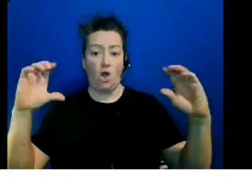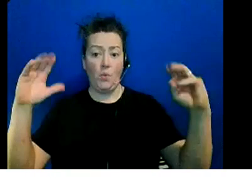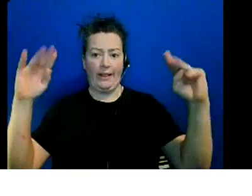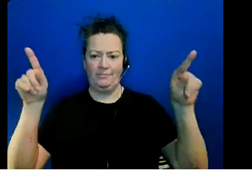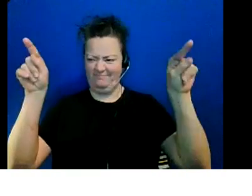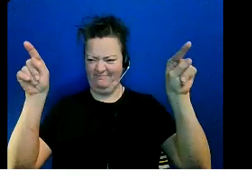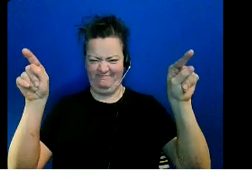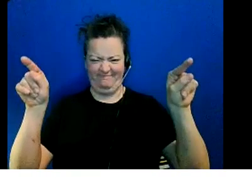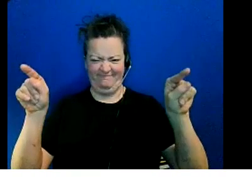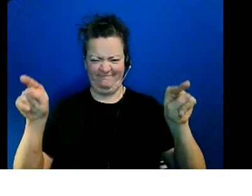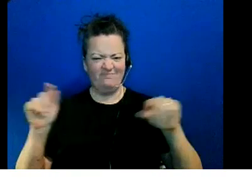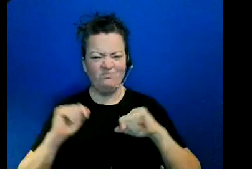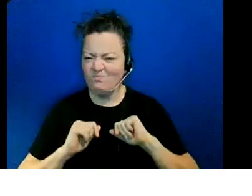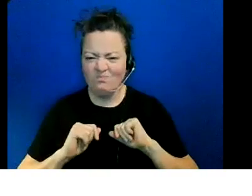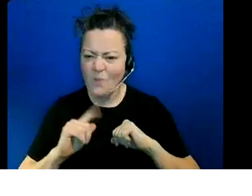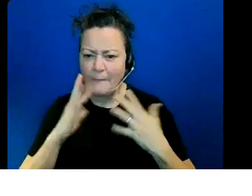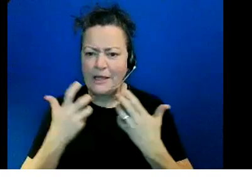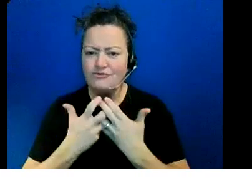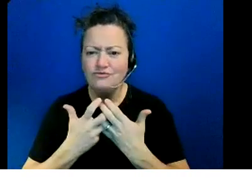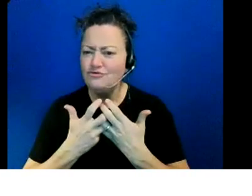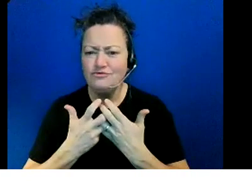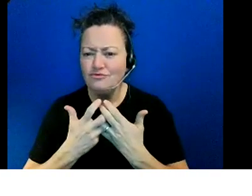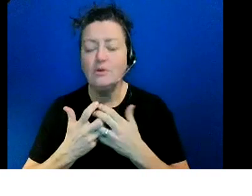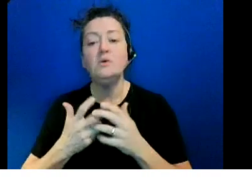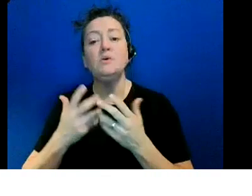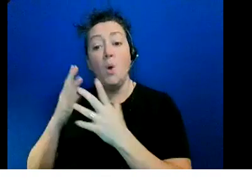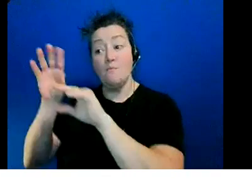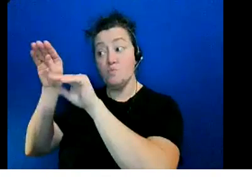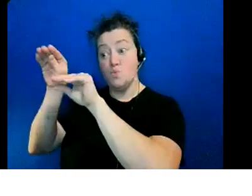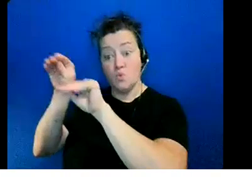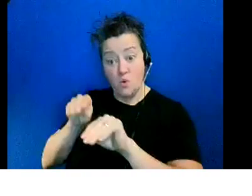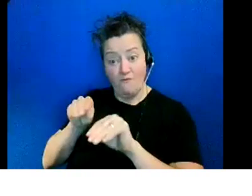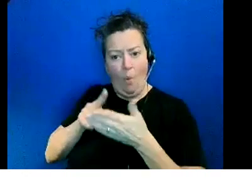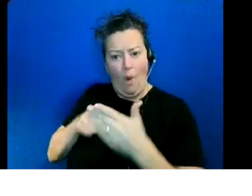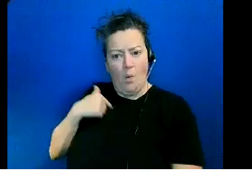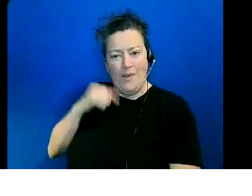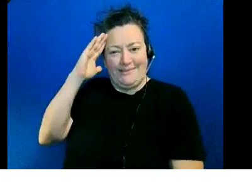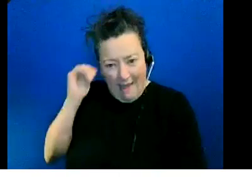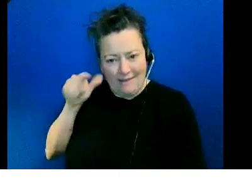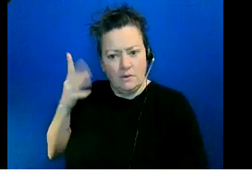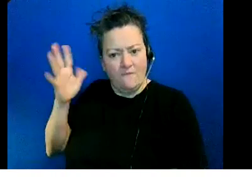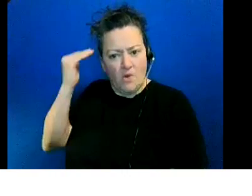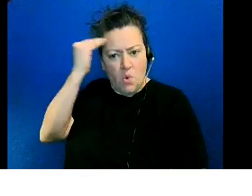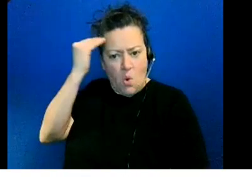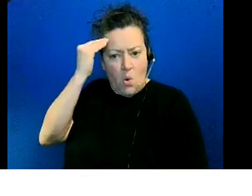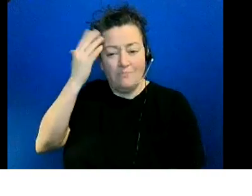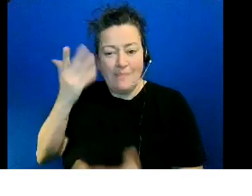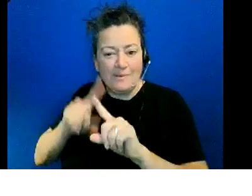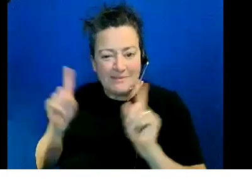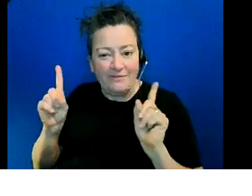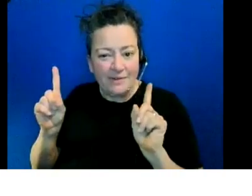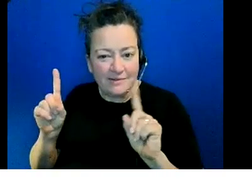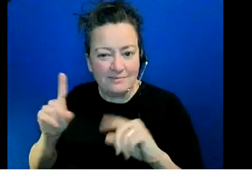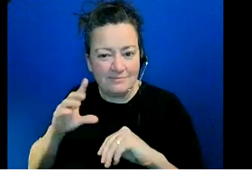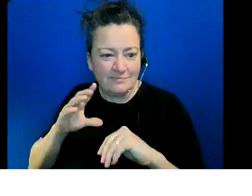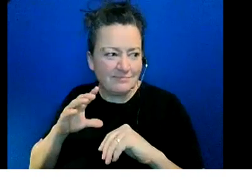so what would you expect for a kid to already know about math in the third grade it's not necessarily what that kid has